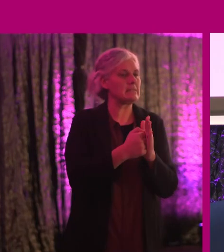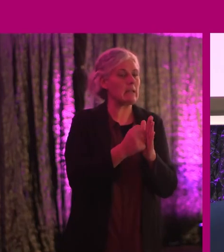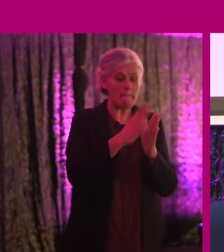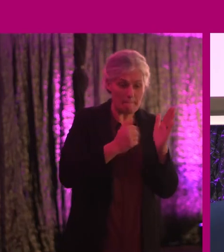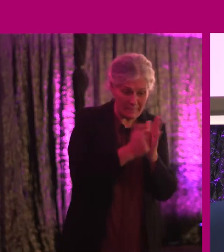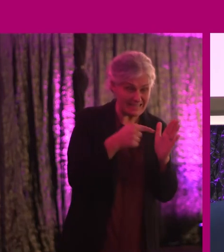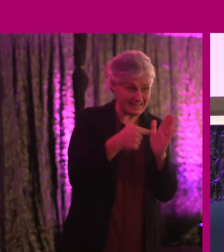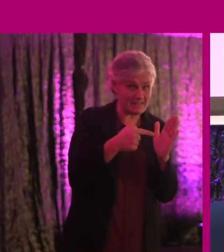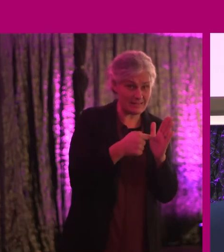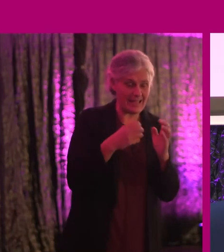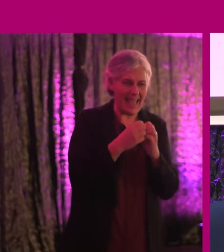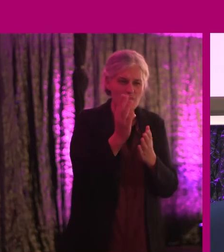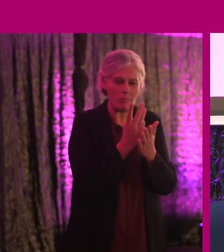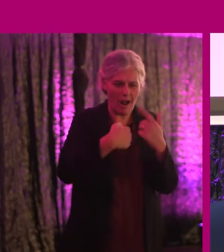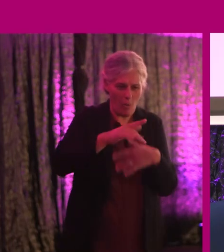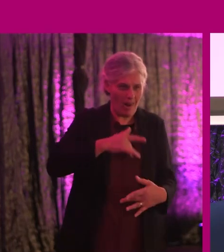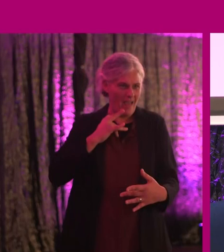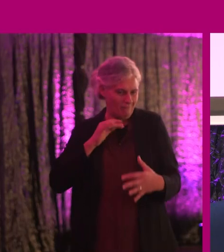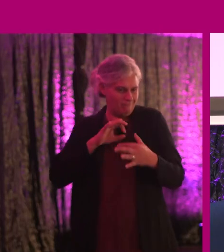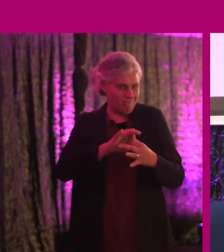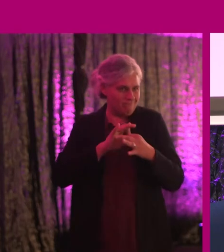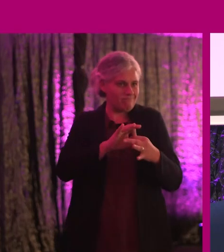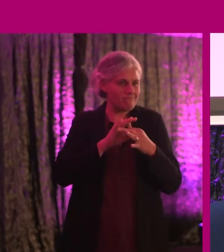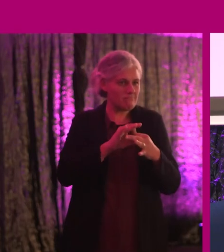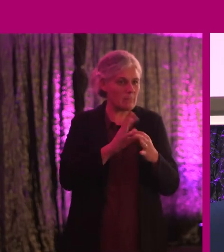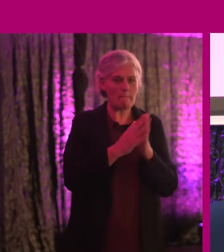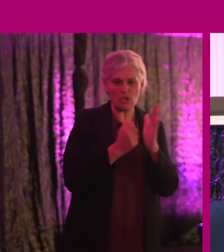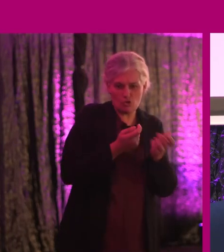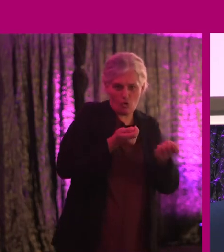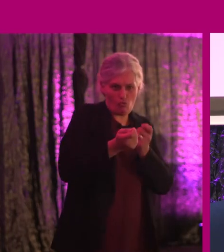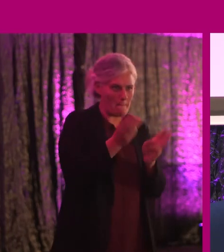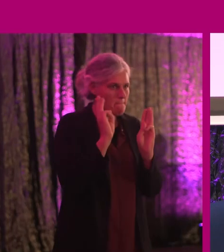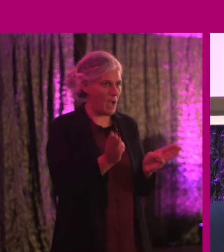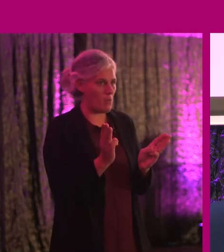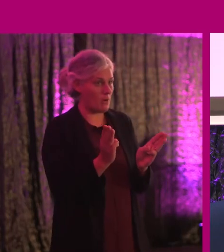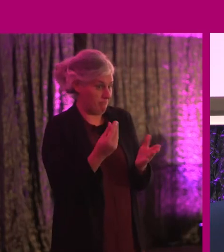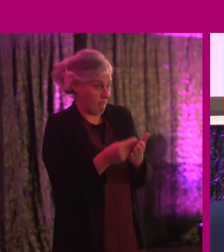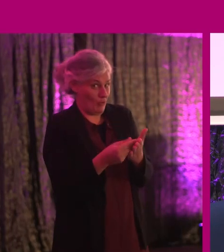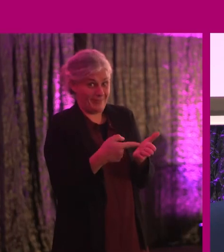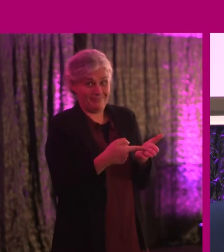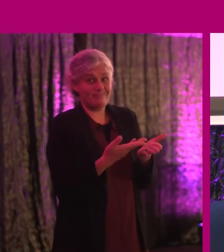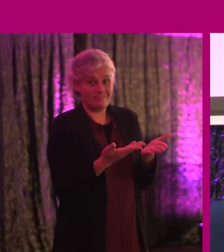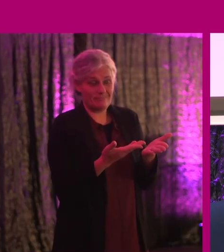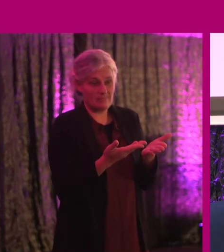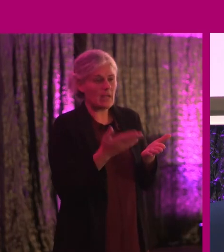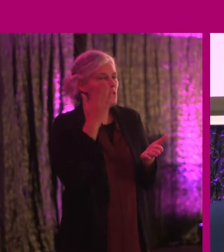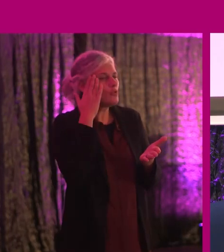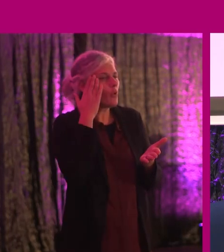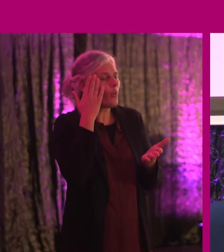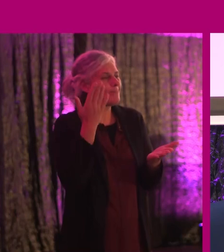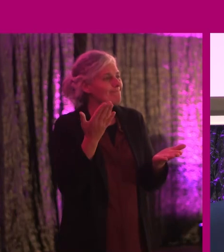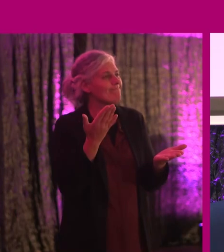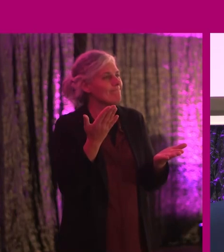single aspect of our lives, like it or not. Business controls the power with its money. And you know what?